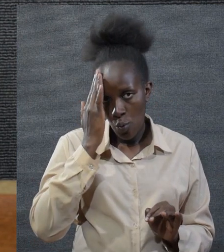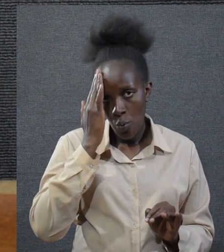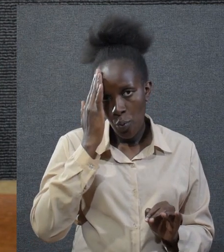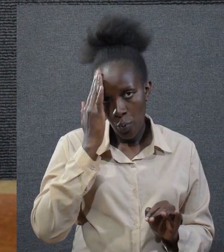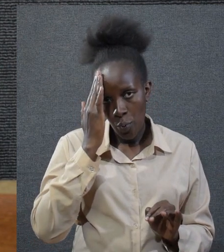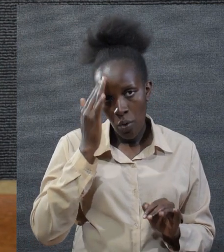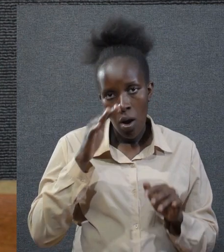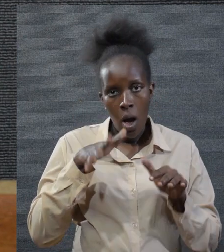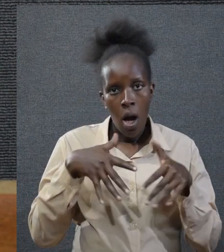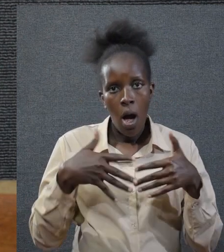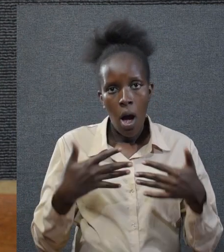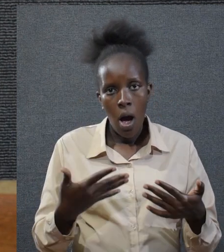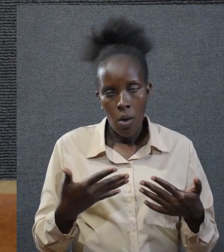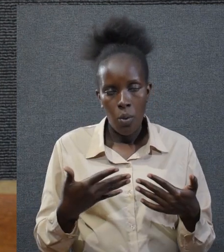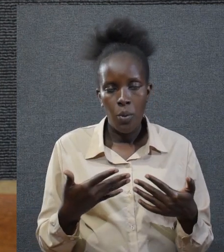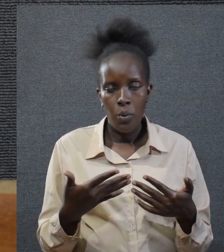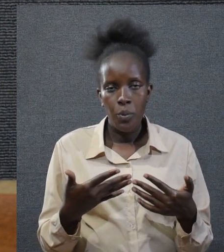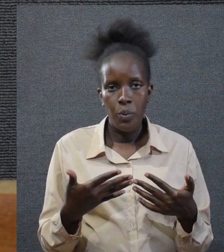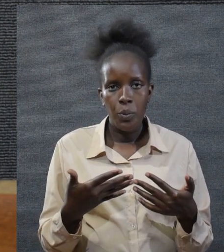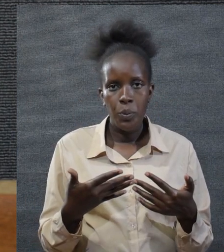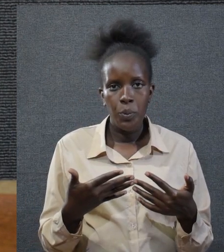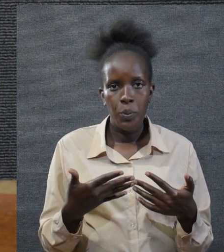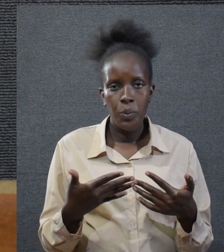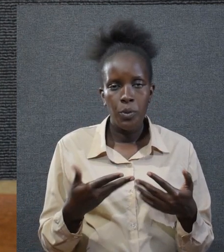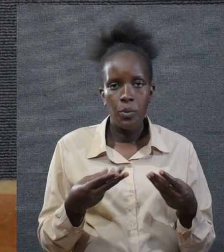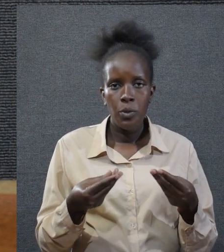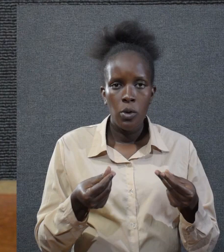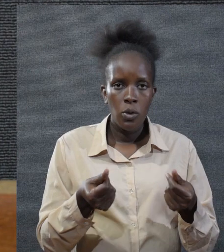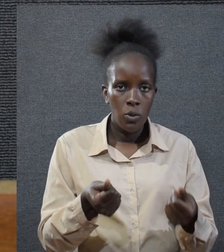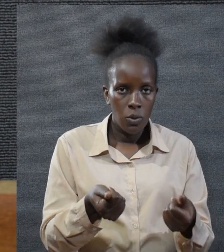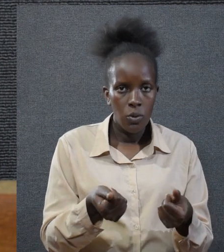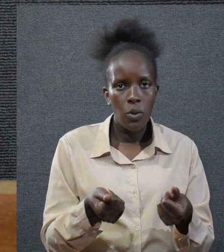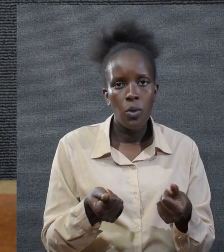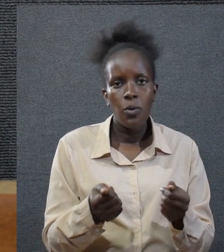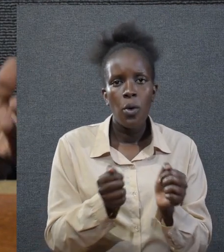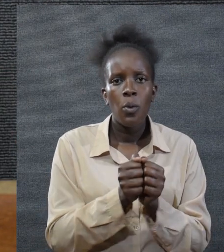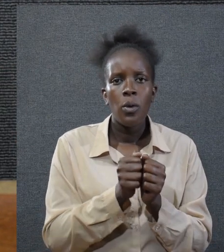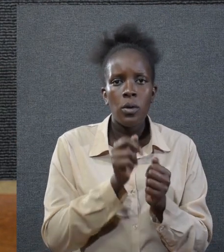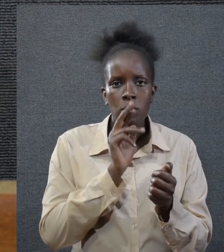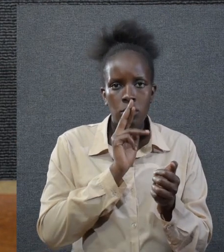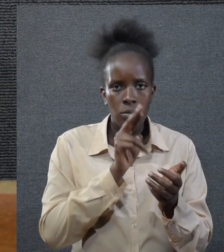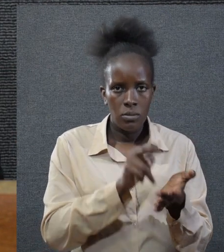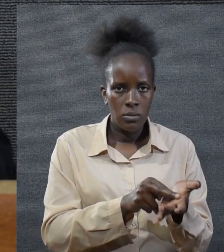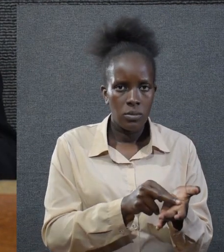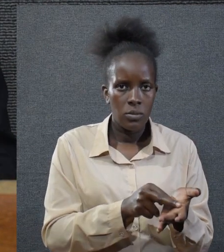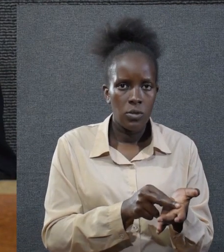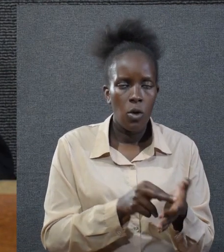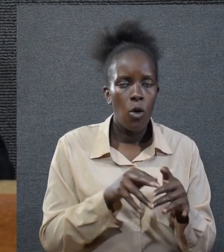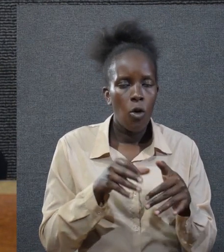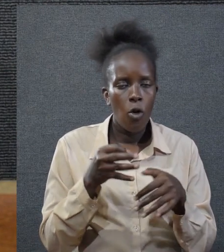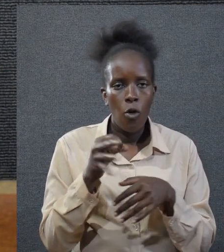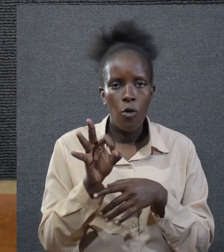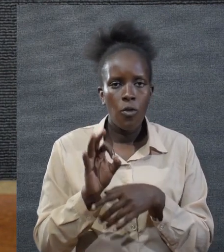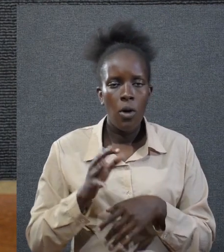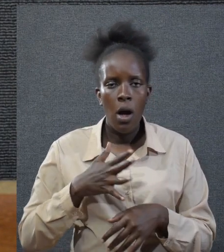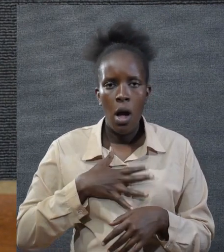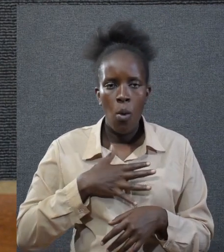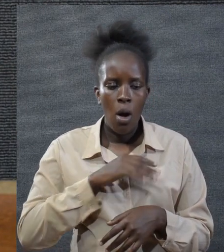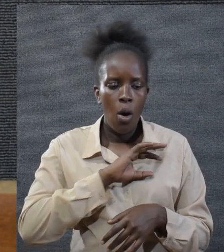to know how to do, to deal with the consequence